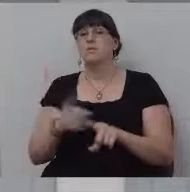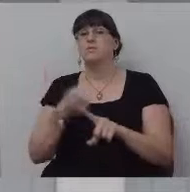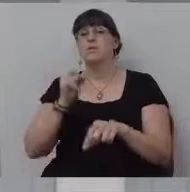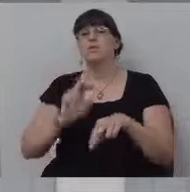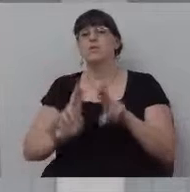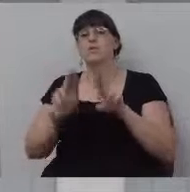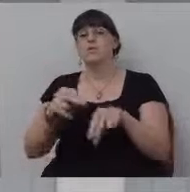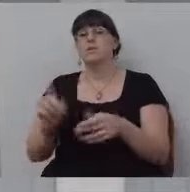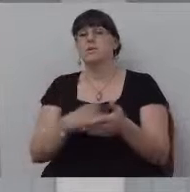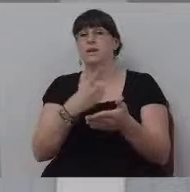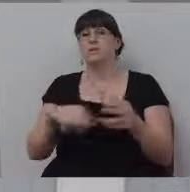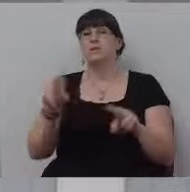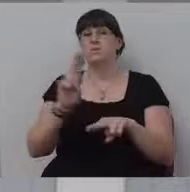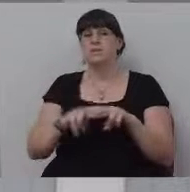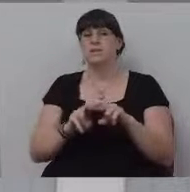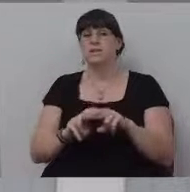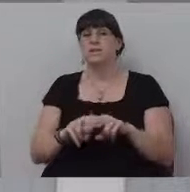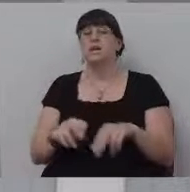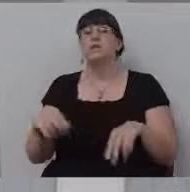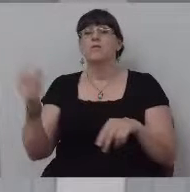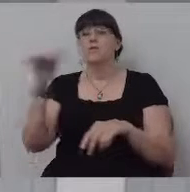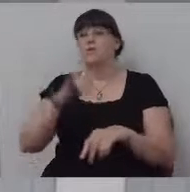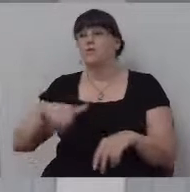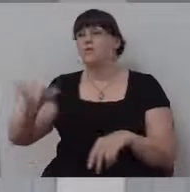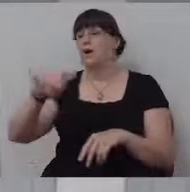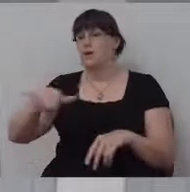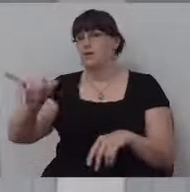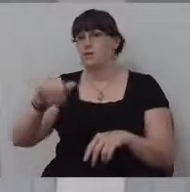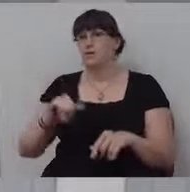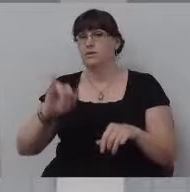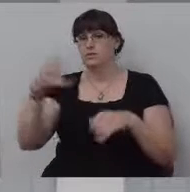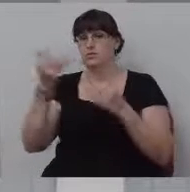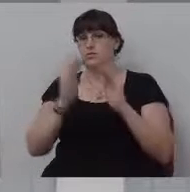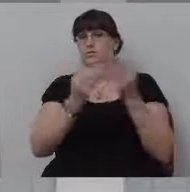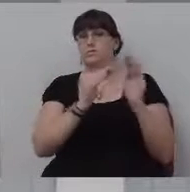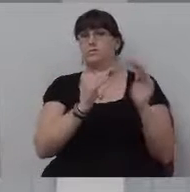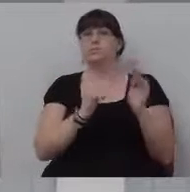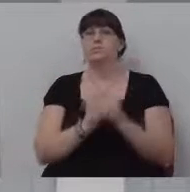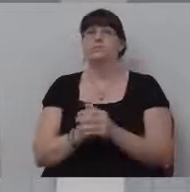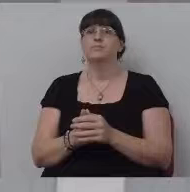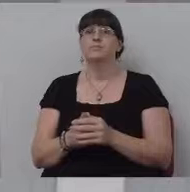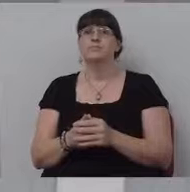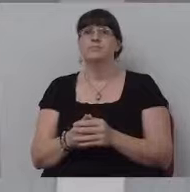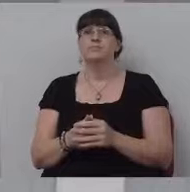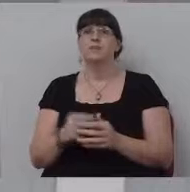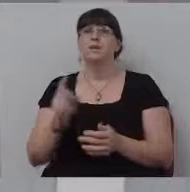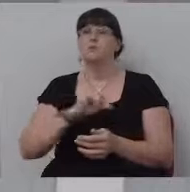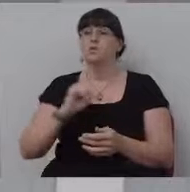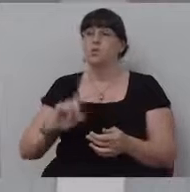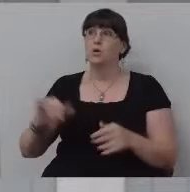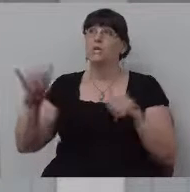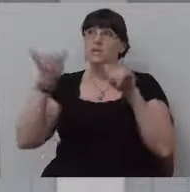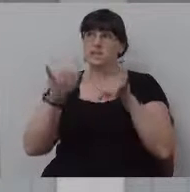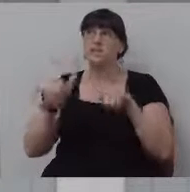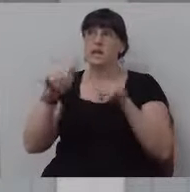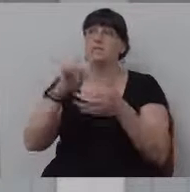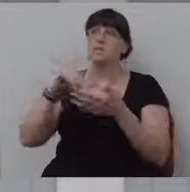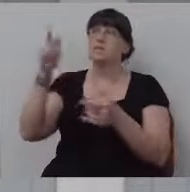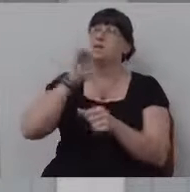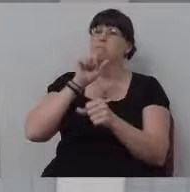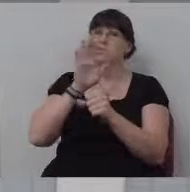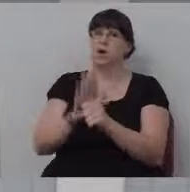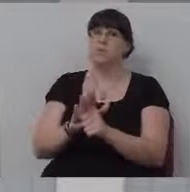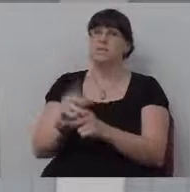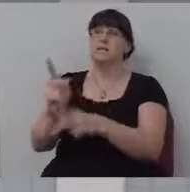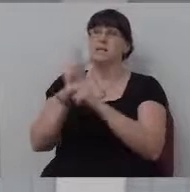the throne of Jerusalem forever from the family of David would sit on the throne of Jerusalem forever. Lord, establish that promise. Keep